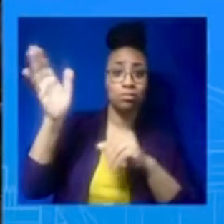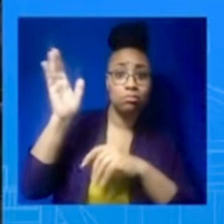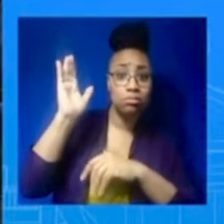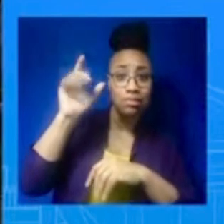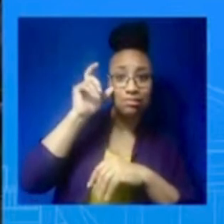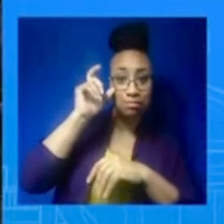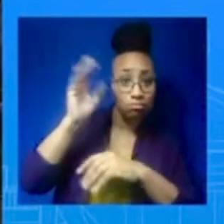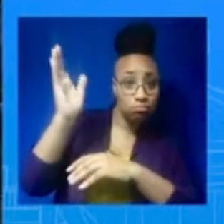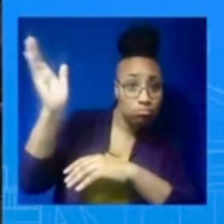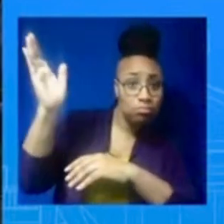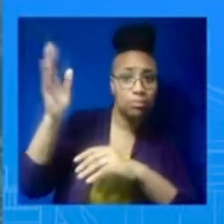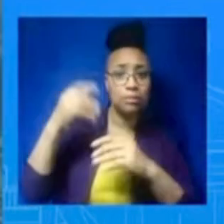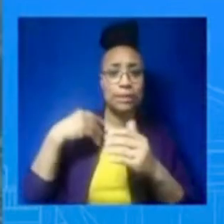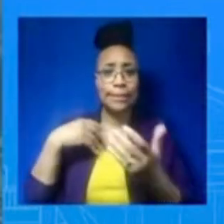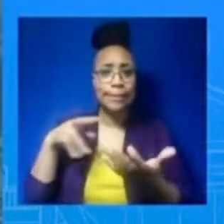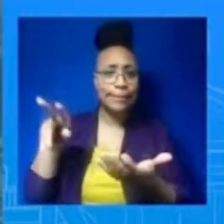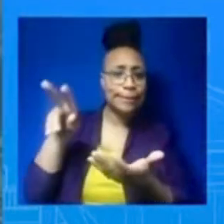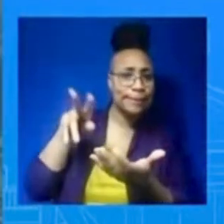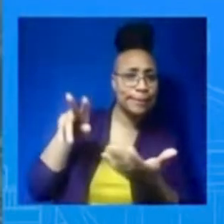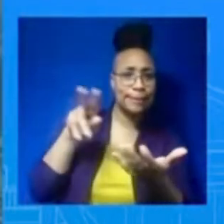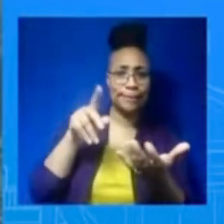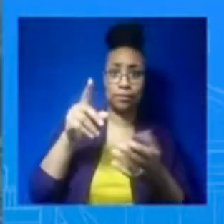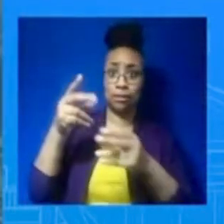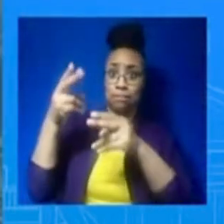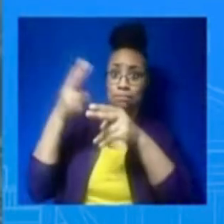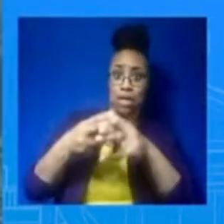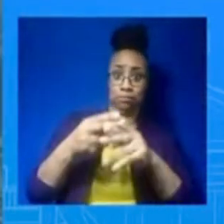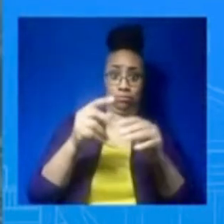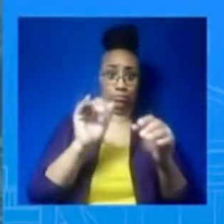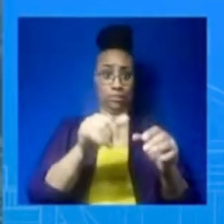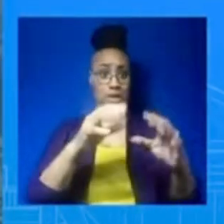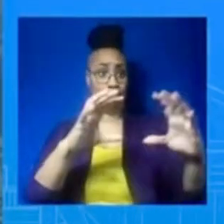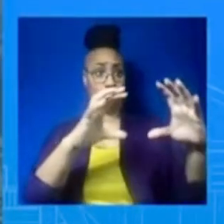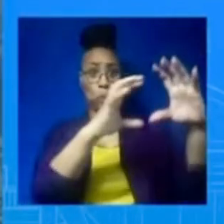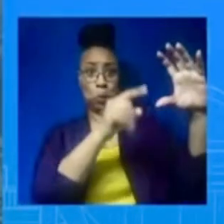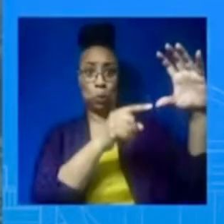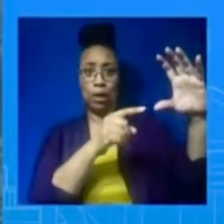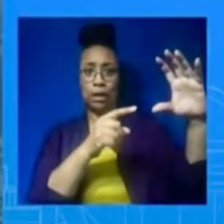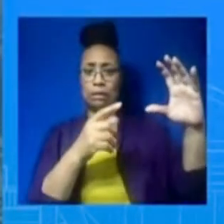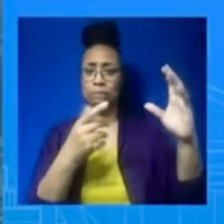the past week? So I'd ask you to just for a second put yourself in his shoes.